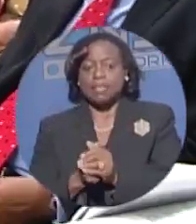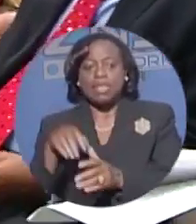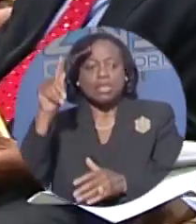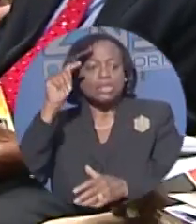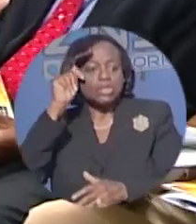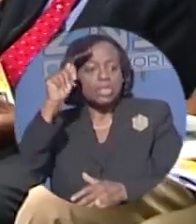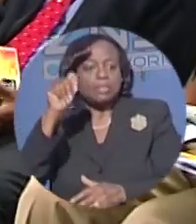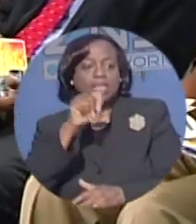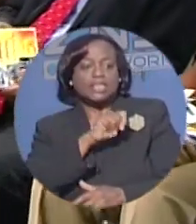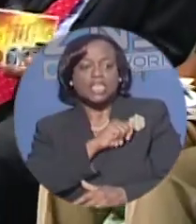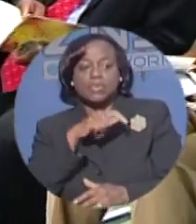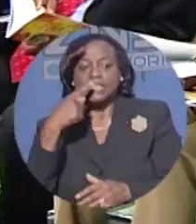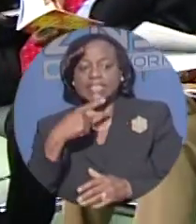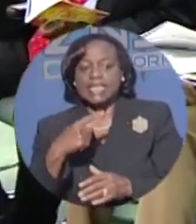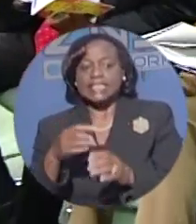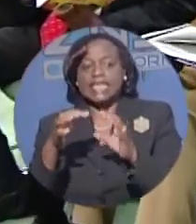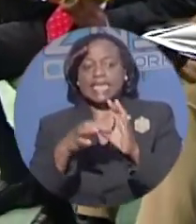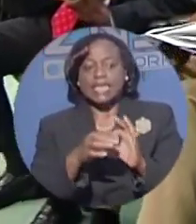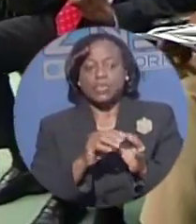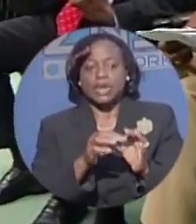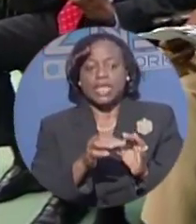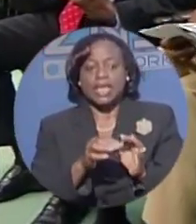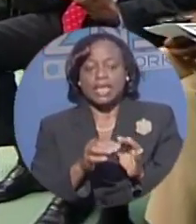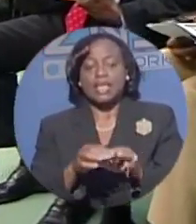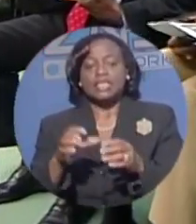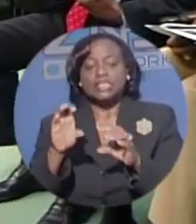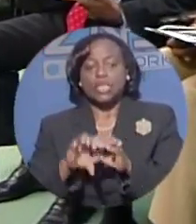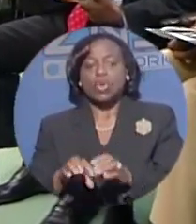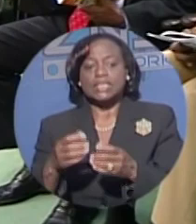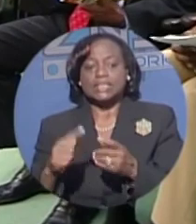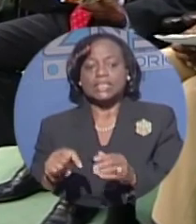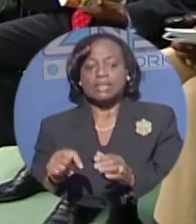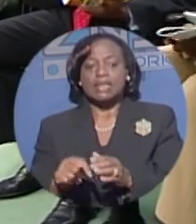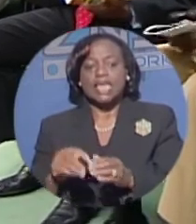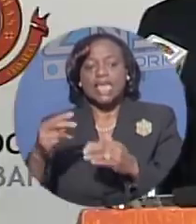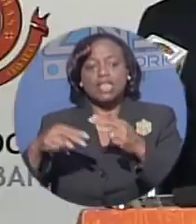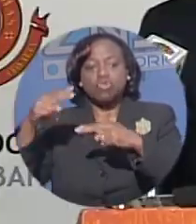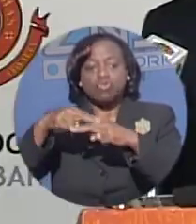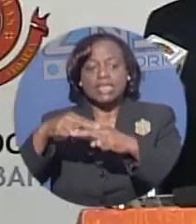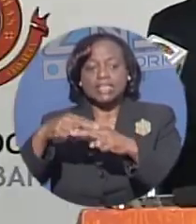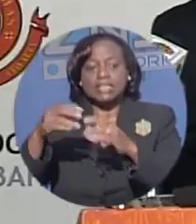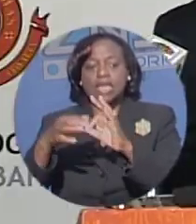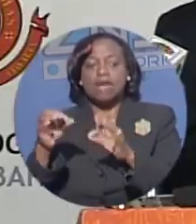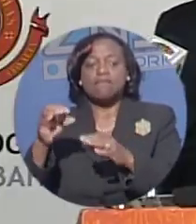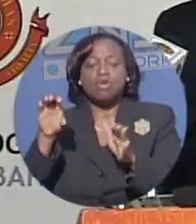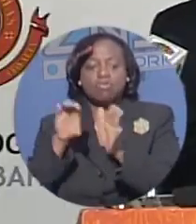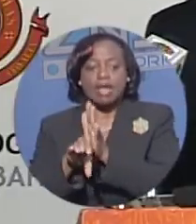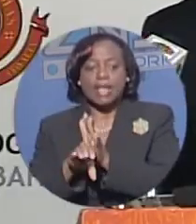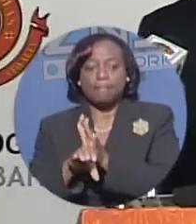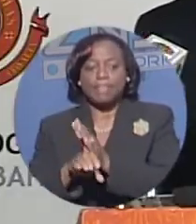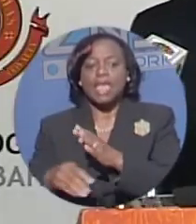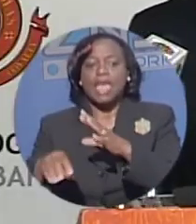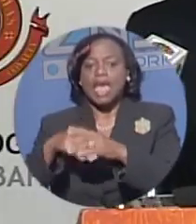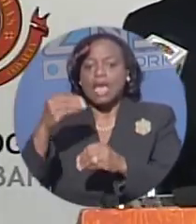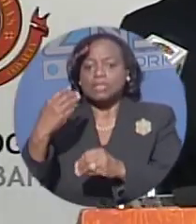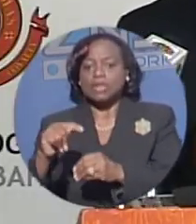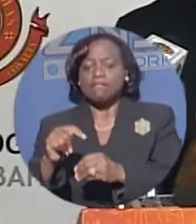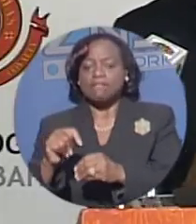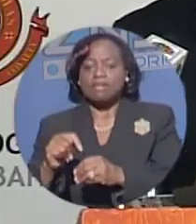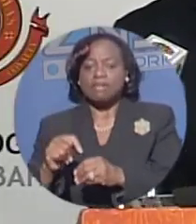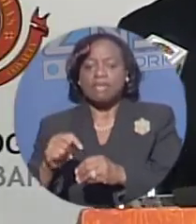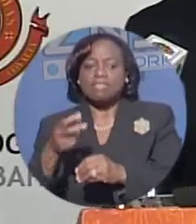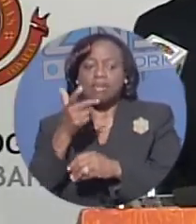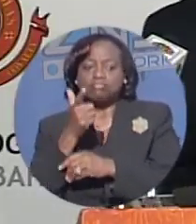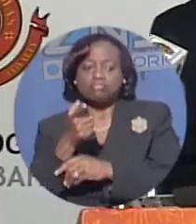says networking has caused a decrease in the crime statistics in recent times. Out of the armed robberies that occurred in this division